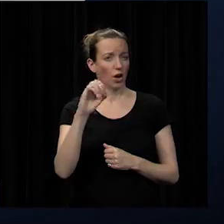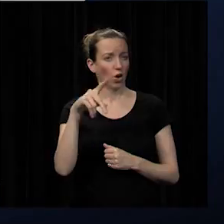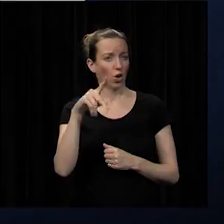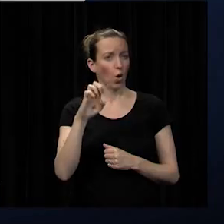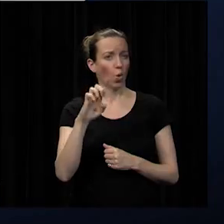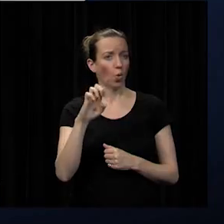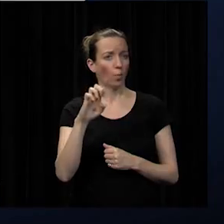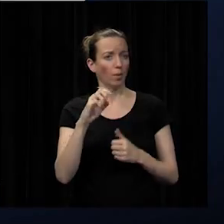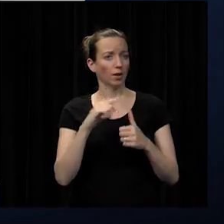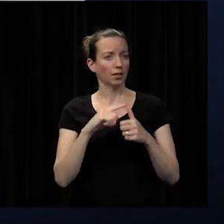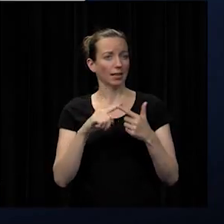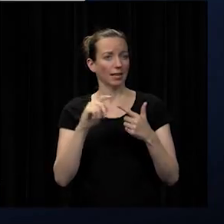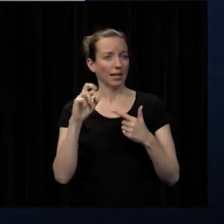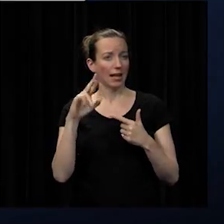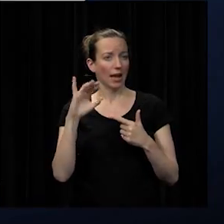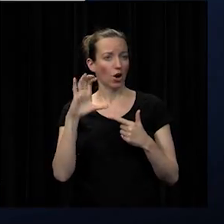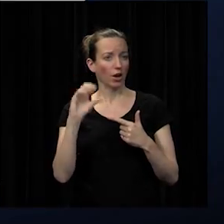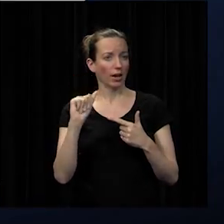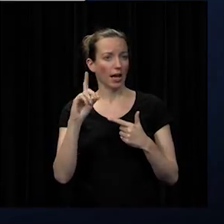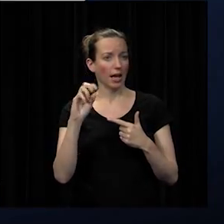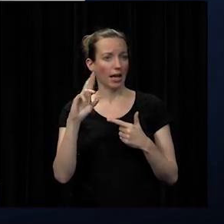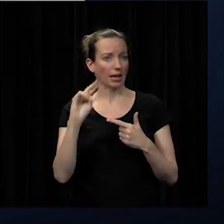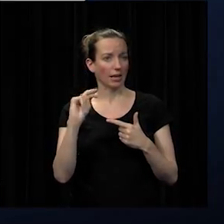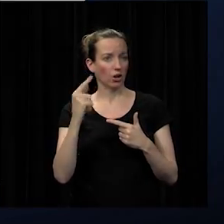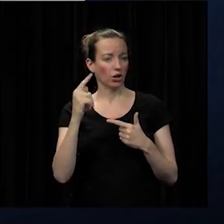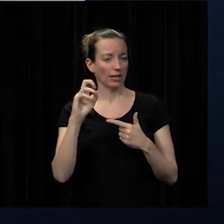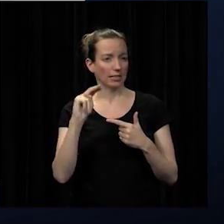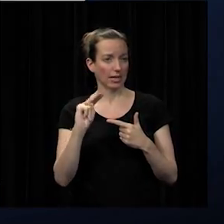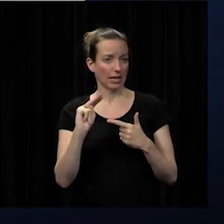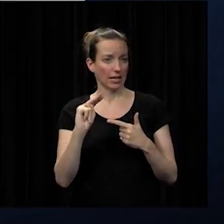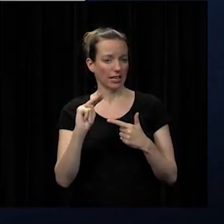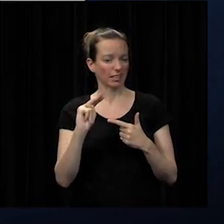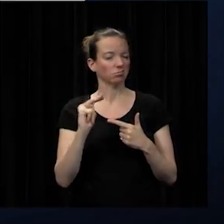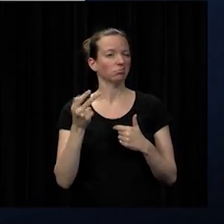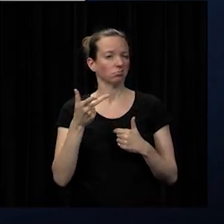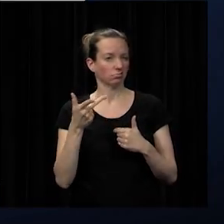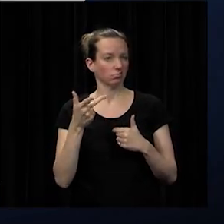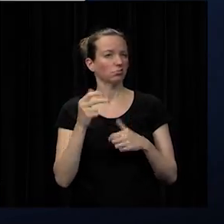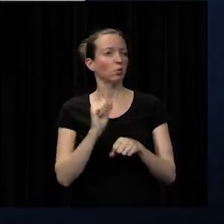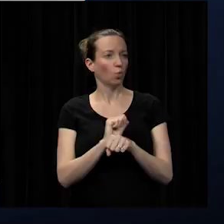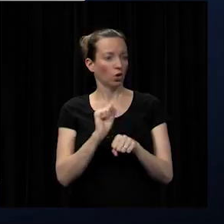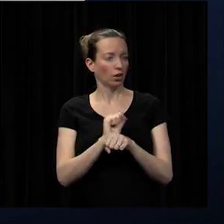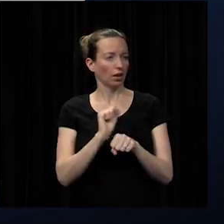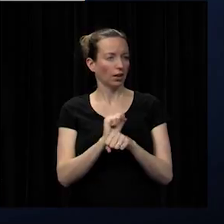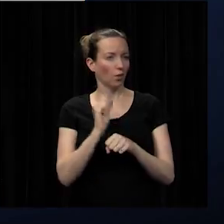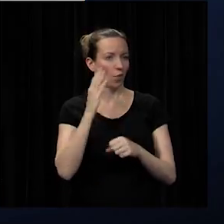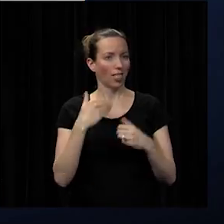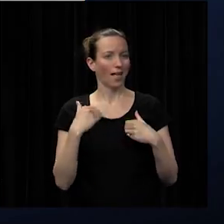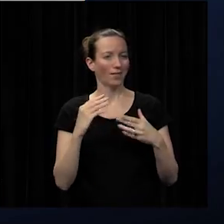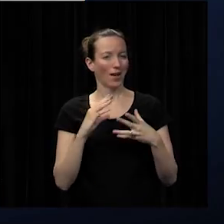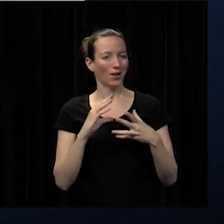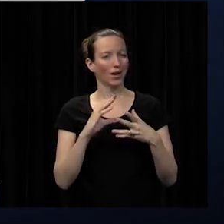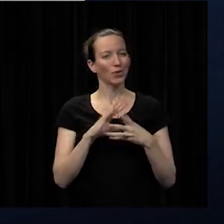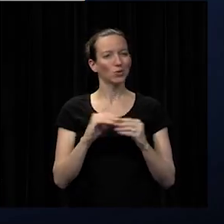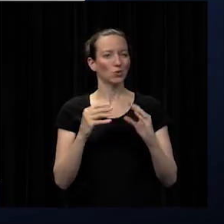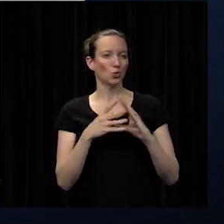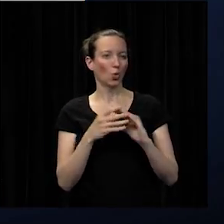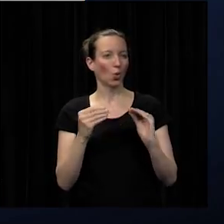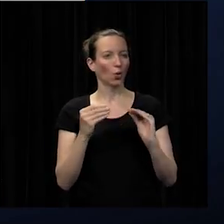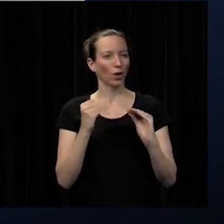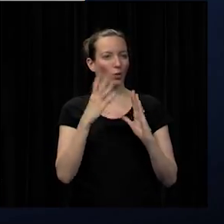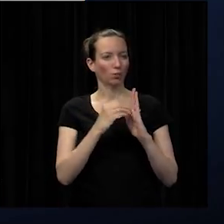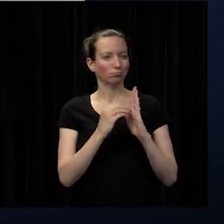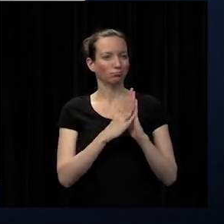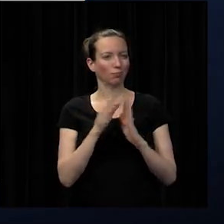as erica derrington at the graphic communications and we will have a story on our website that highlights the